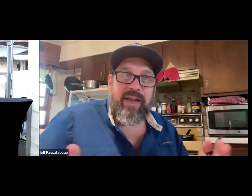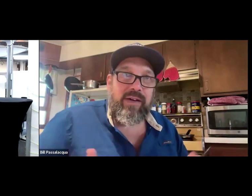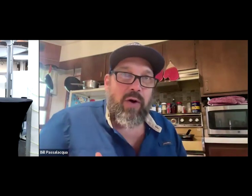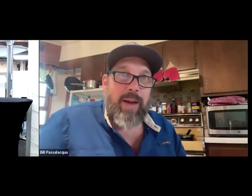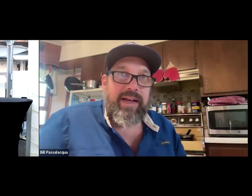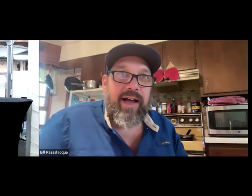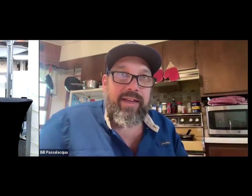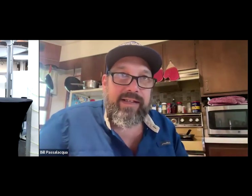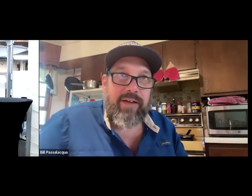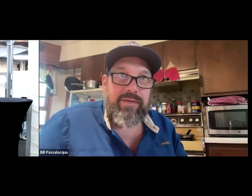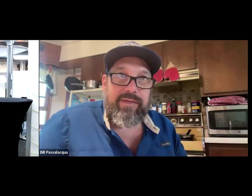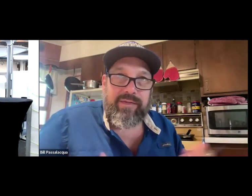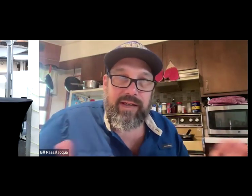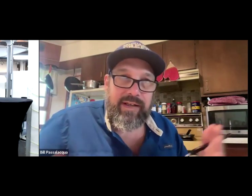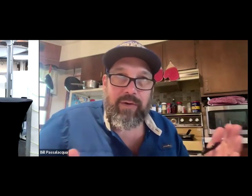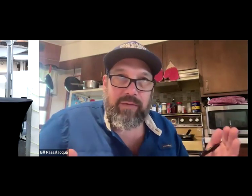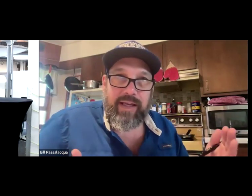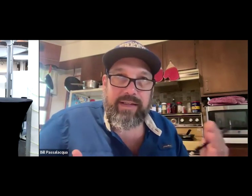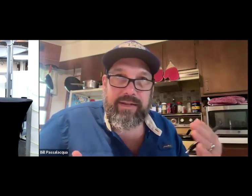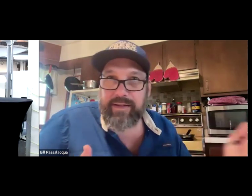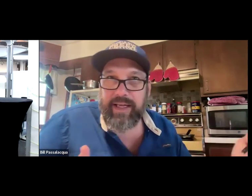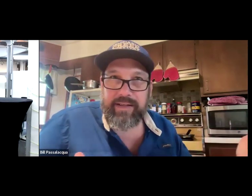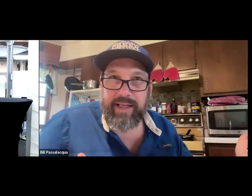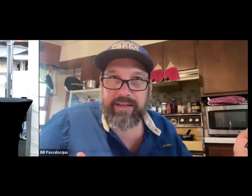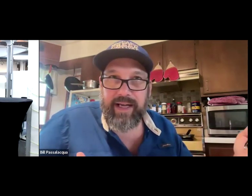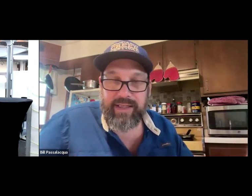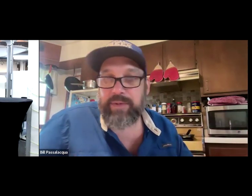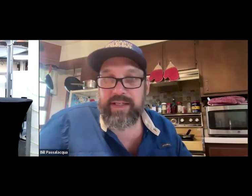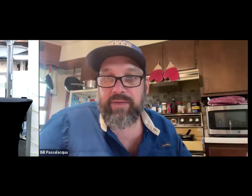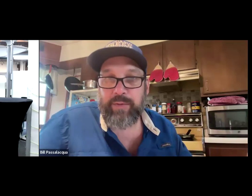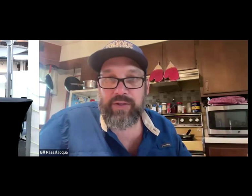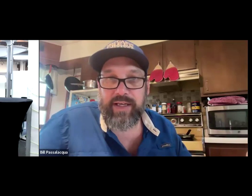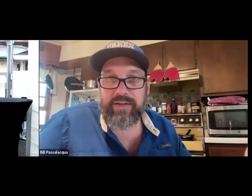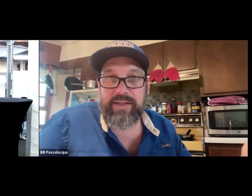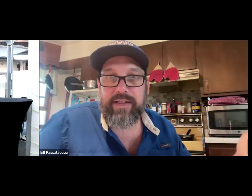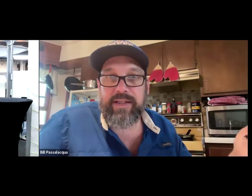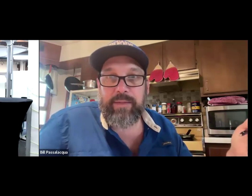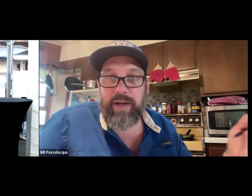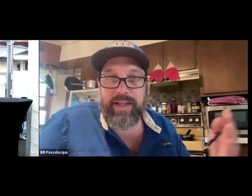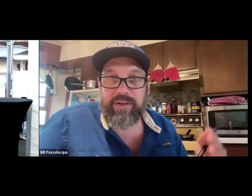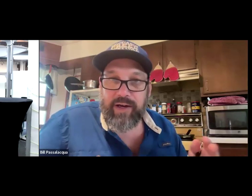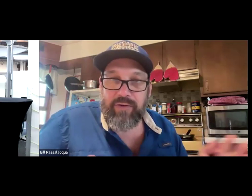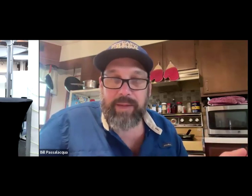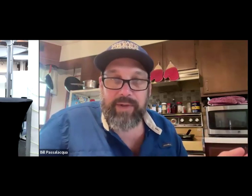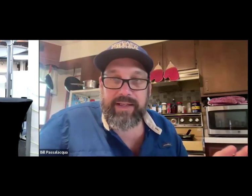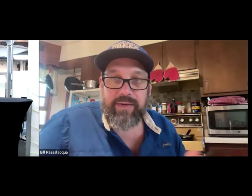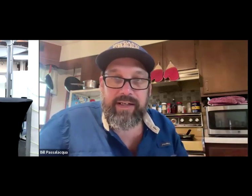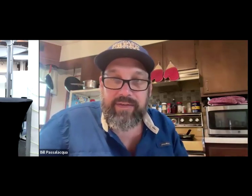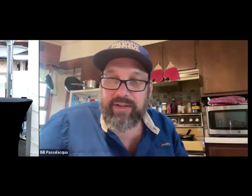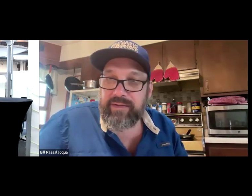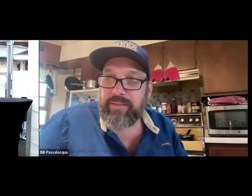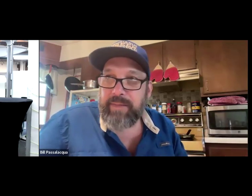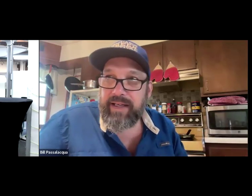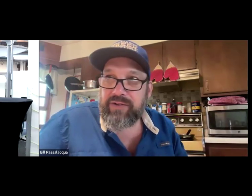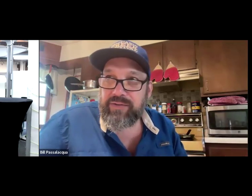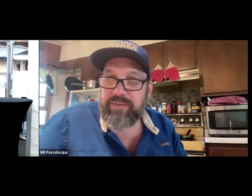is kind of co-opping a lot of the stuff, you know, like they, they got 10% of the merge sales, but it took that off my plate. So I